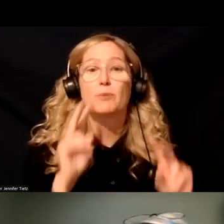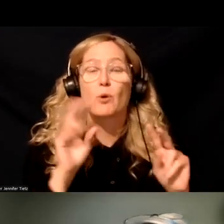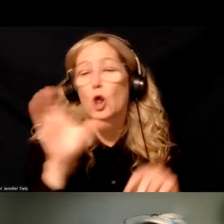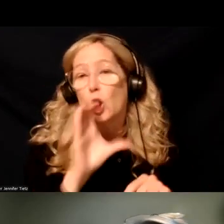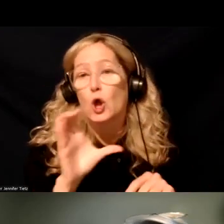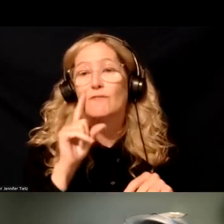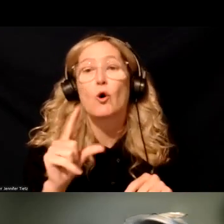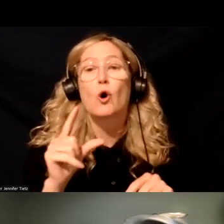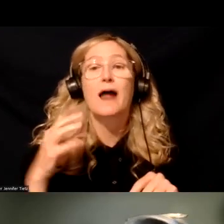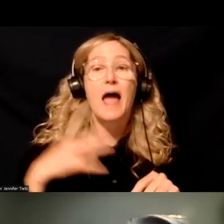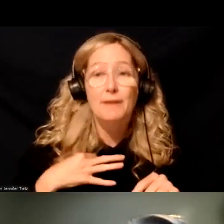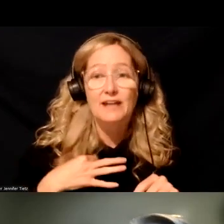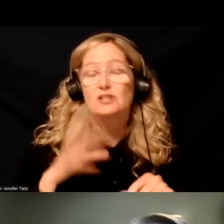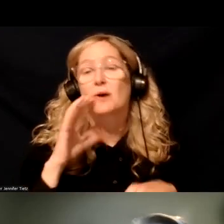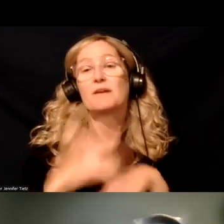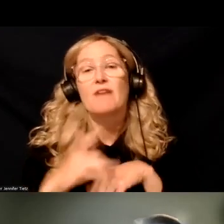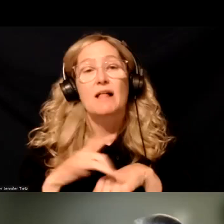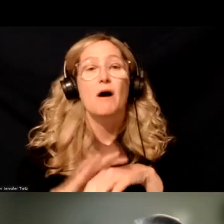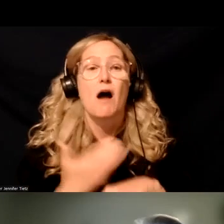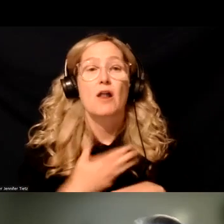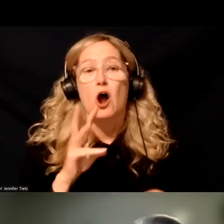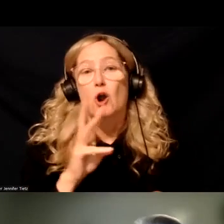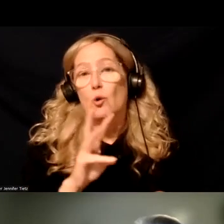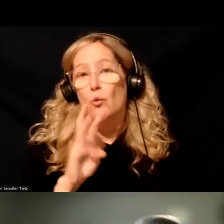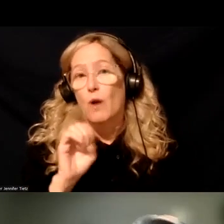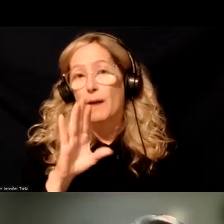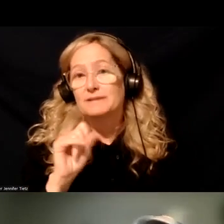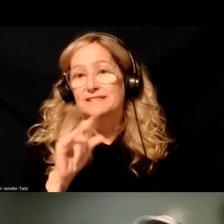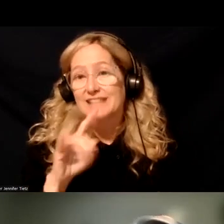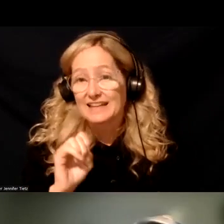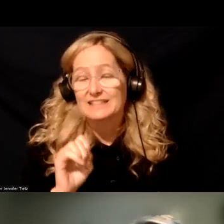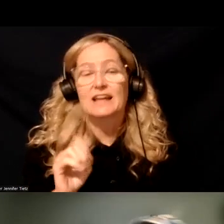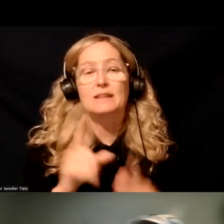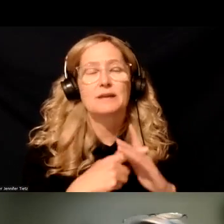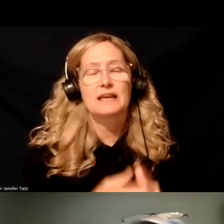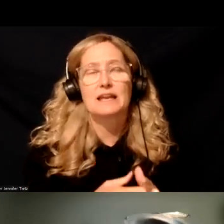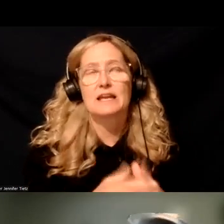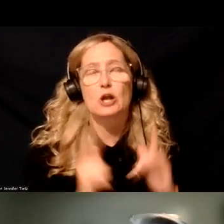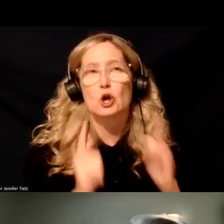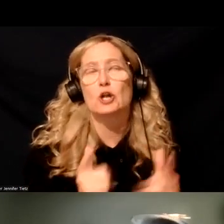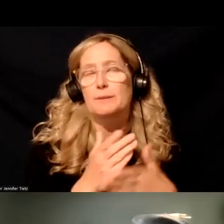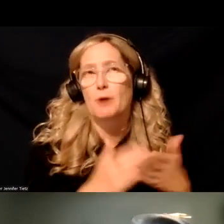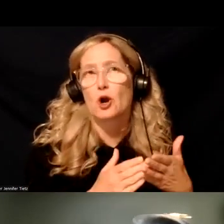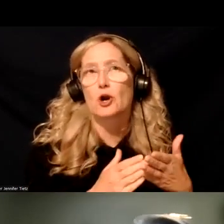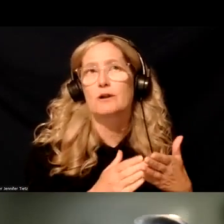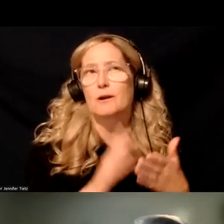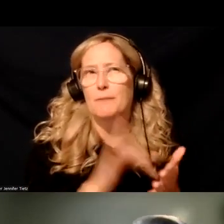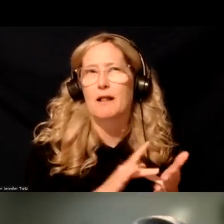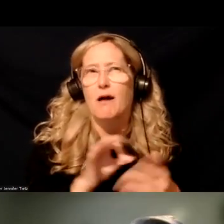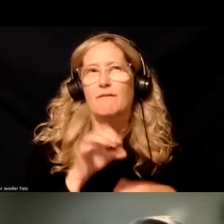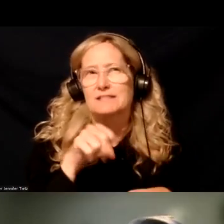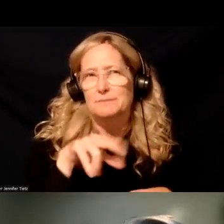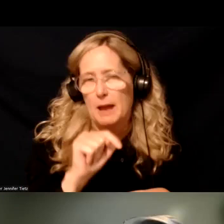those applications. They'll be available on our website, um, at the beginning, early part, maybe, maybe mid September.